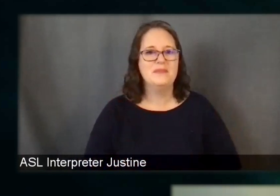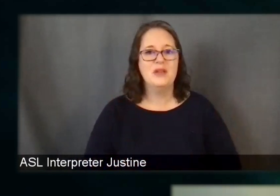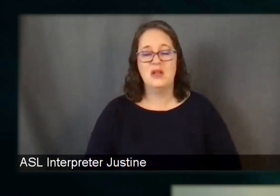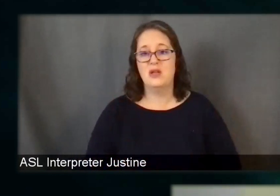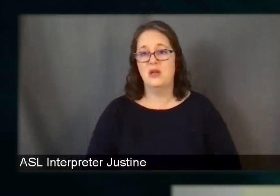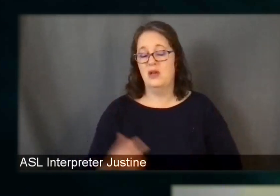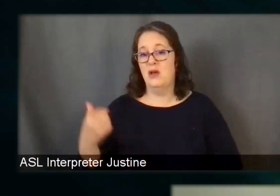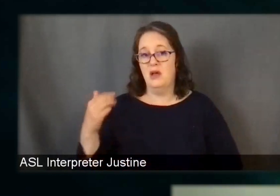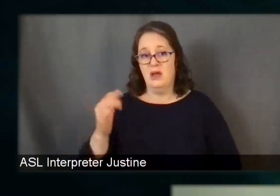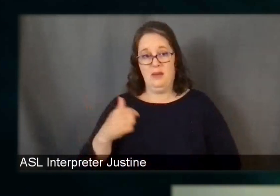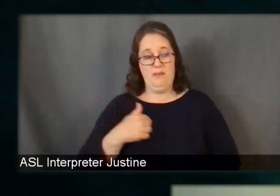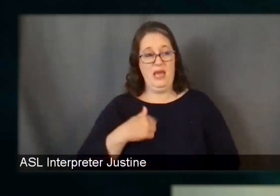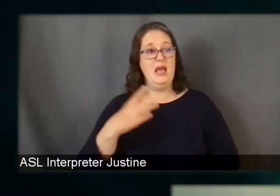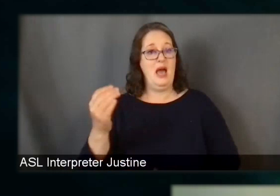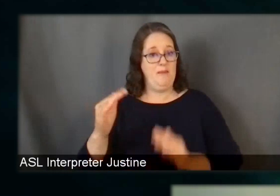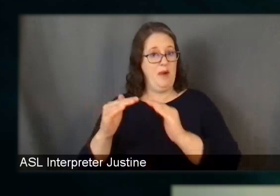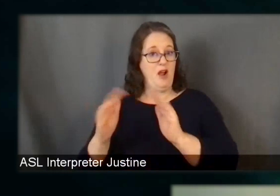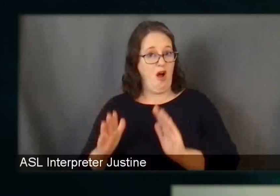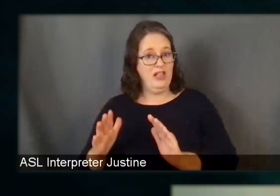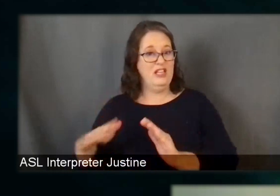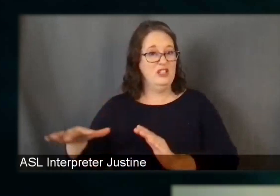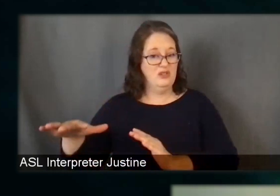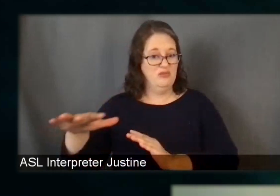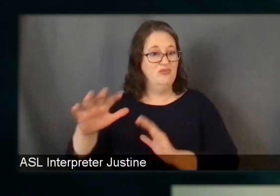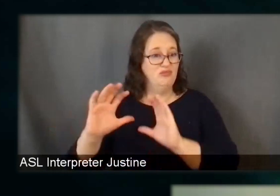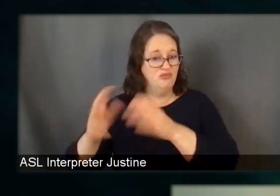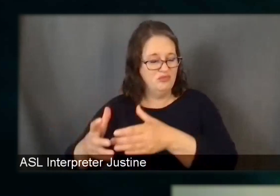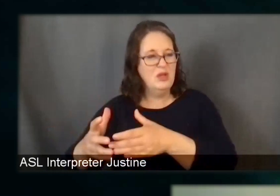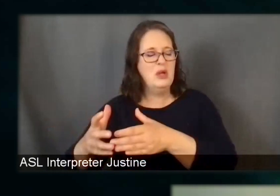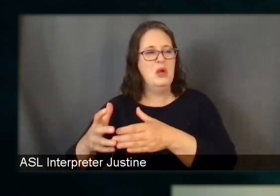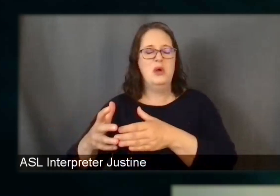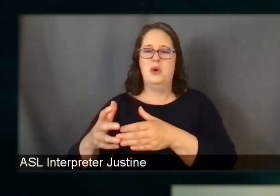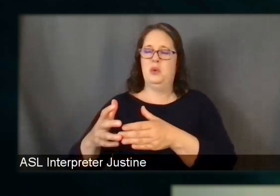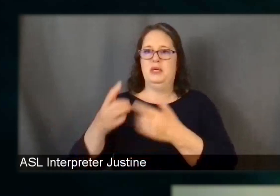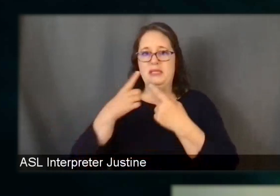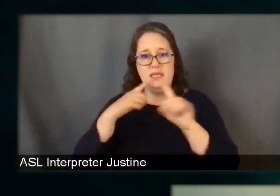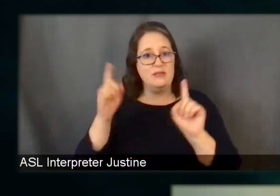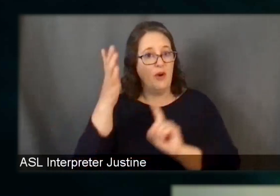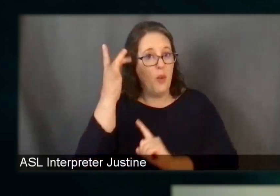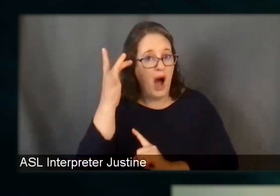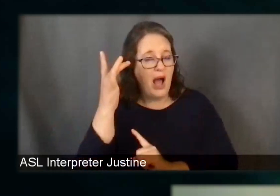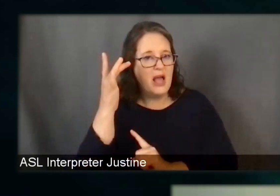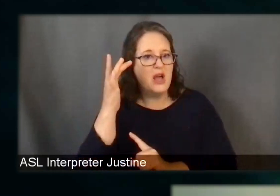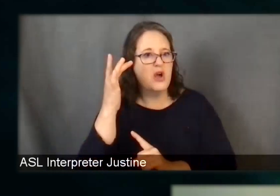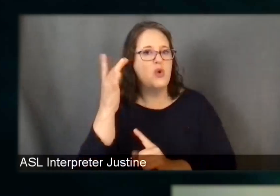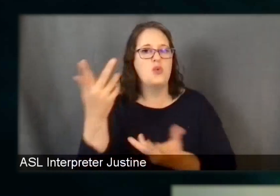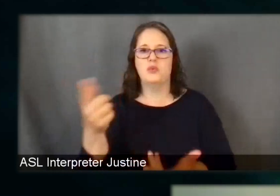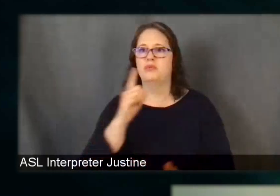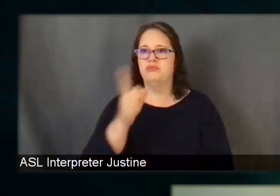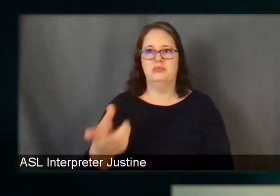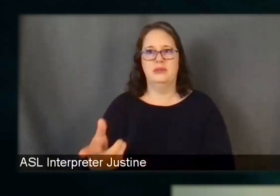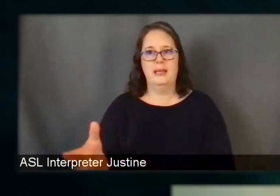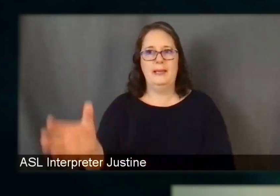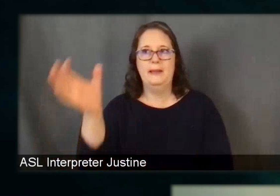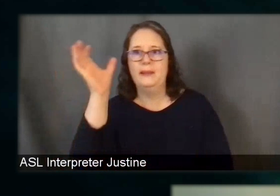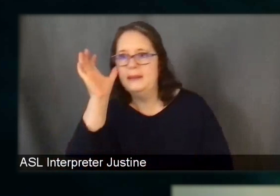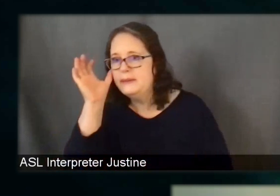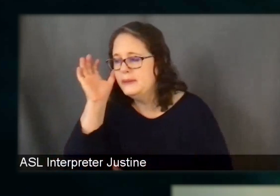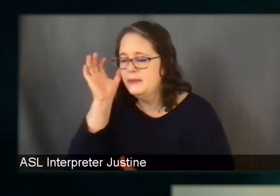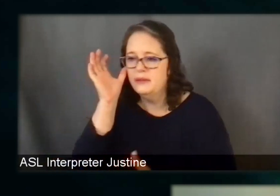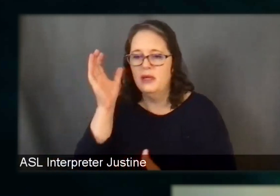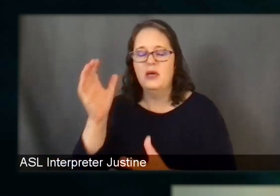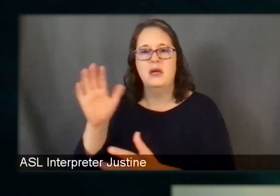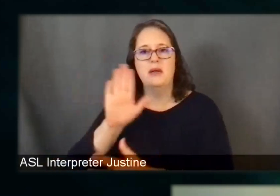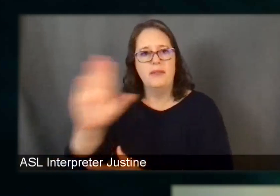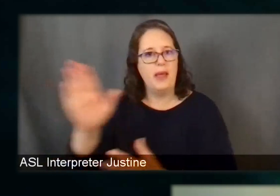in starting with just meeting people where they are and listening to the concerns of communities, listening to the concerns that people